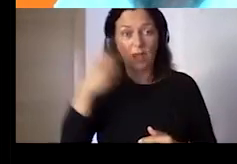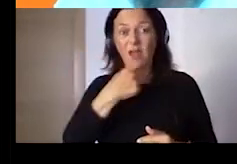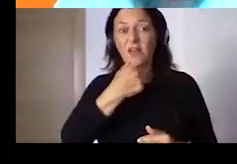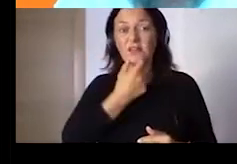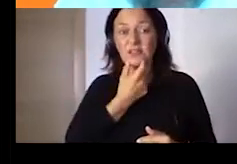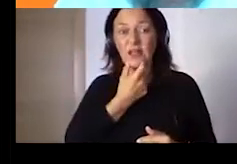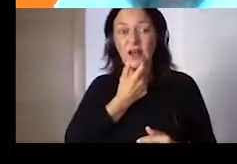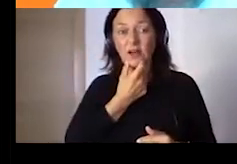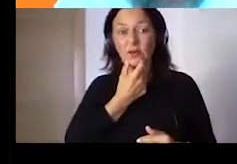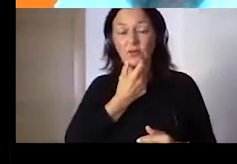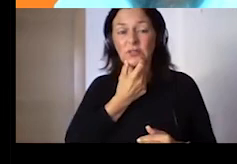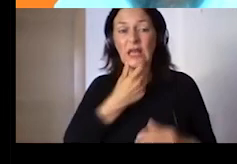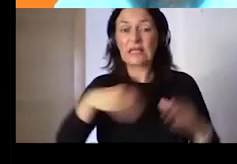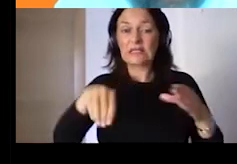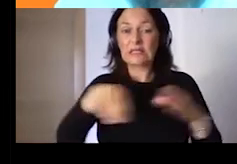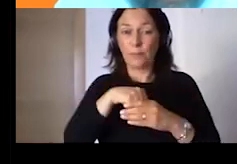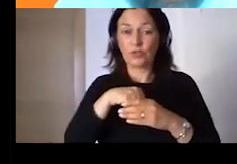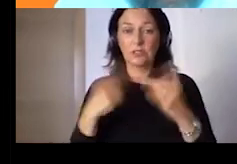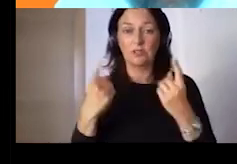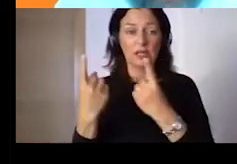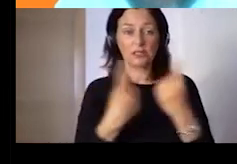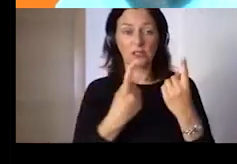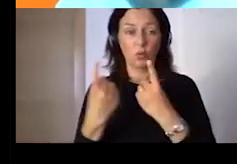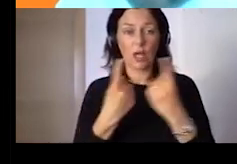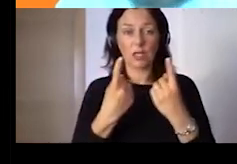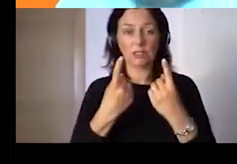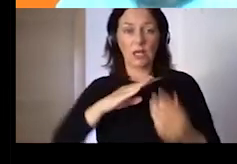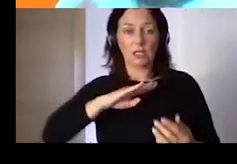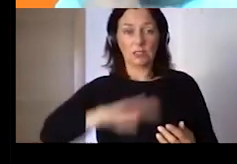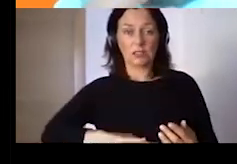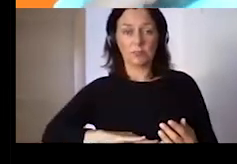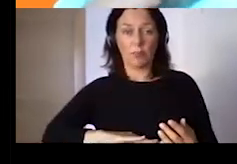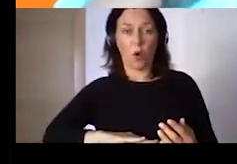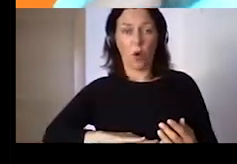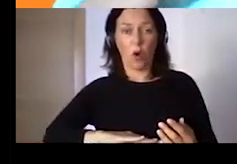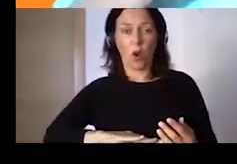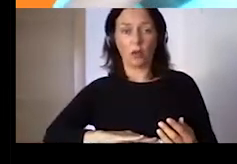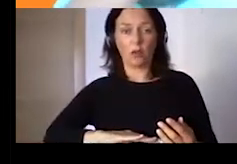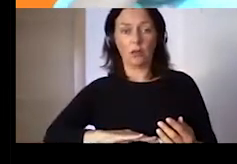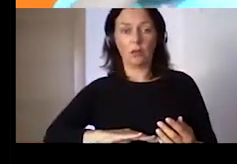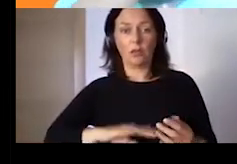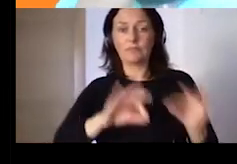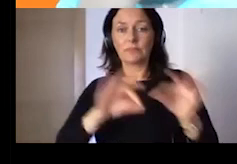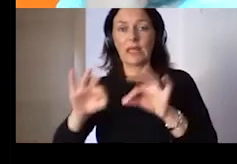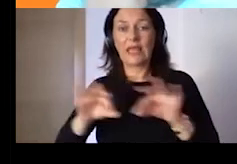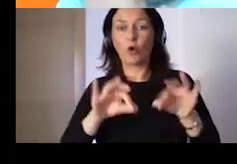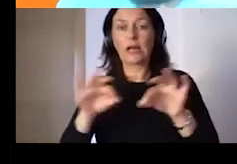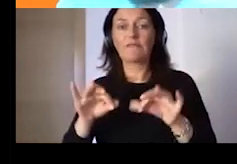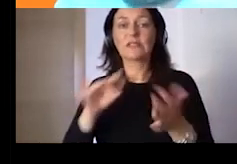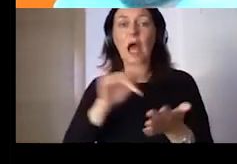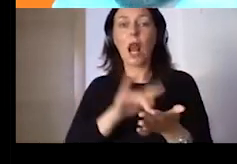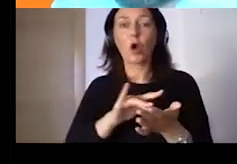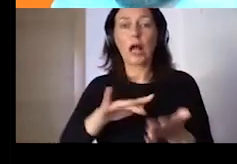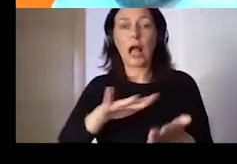Sorry for this technical problem. Let's see what we found out with our research. Education is the first